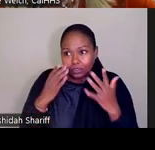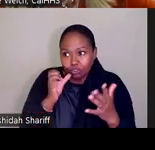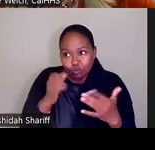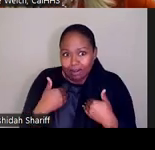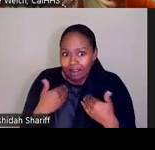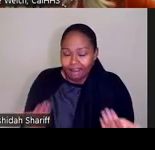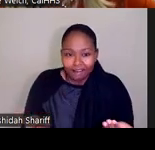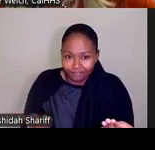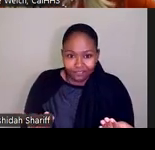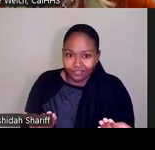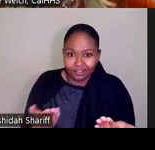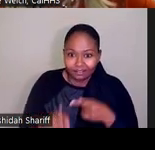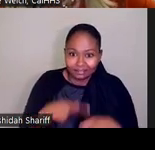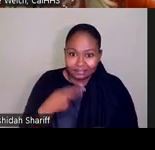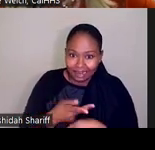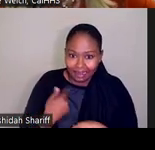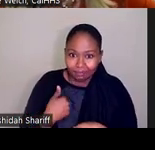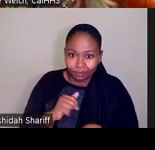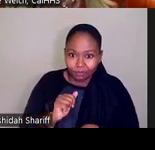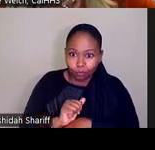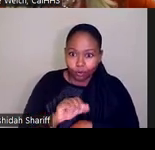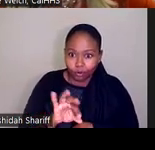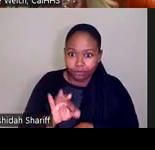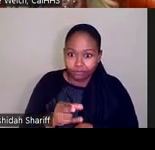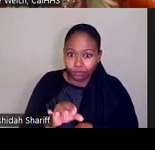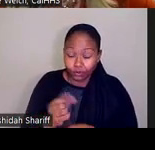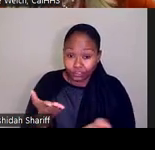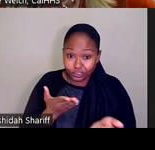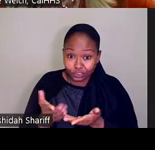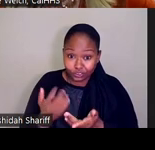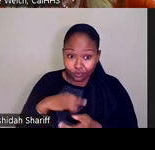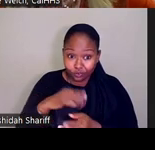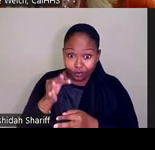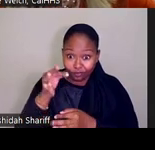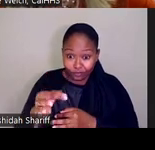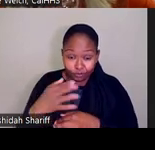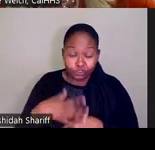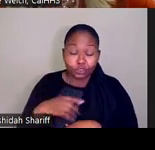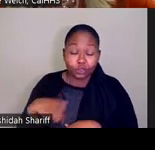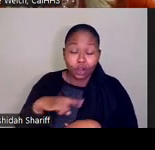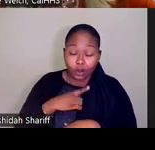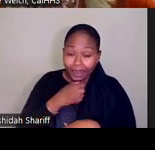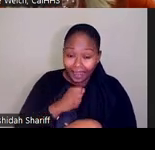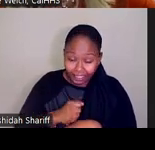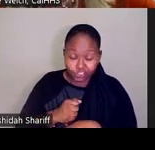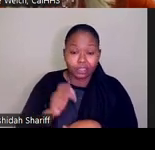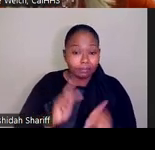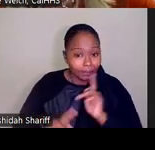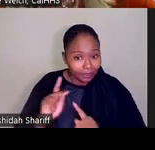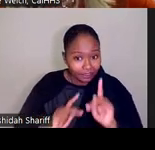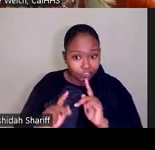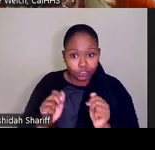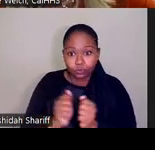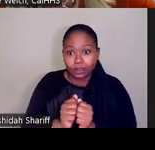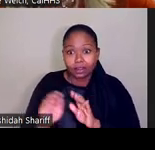the, the type of workforce to serve our future population, our aging population with, with, um, behavioral